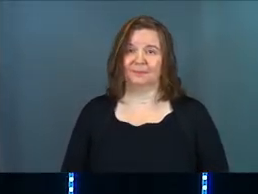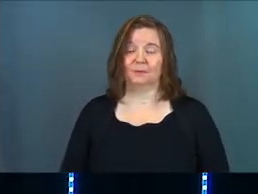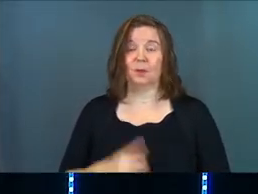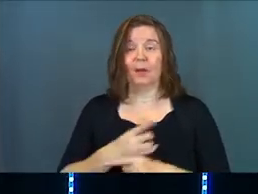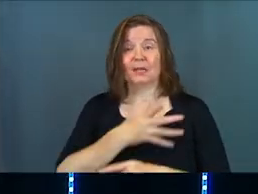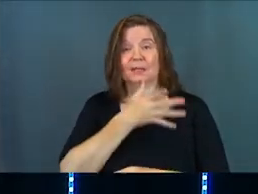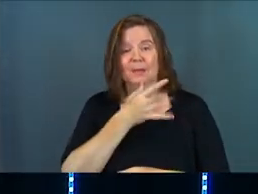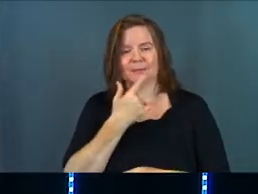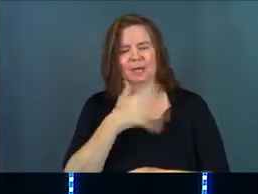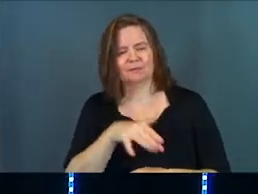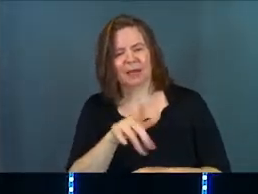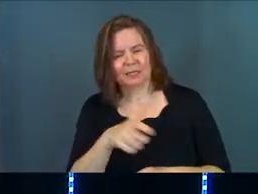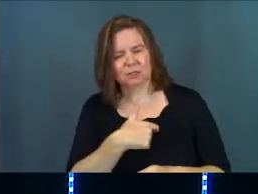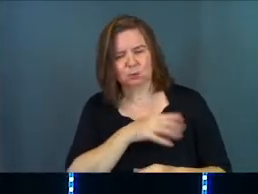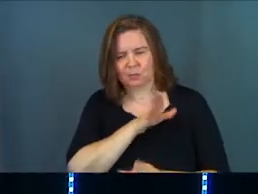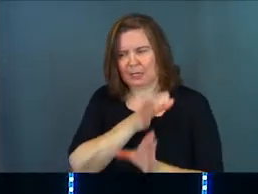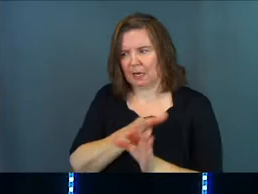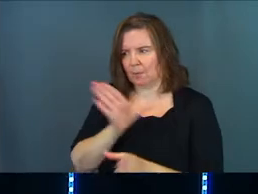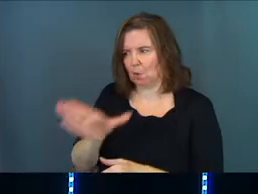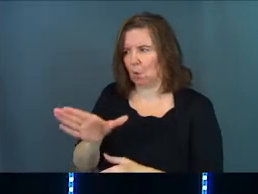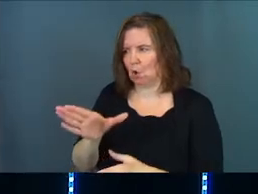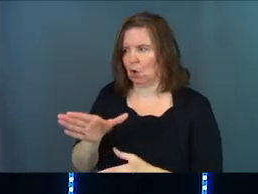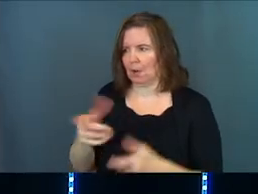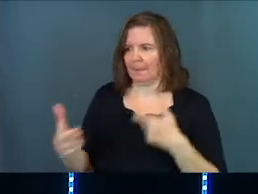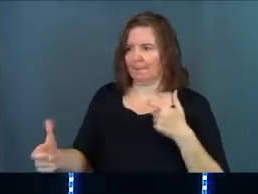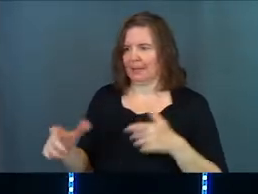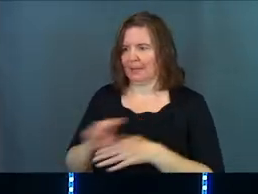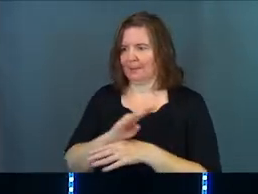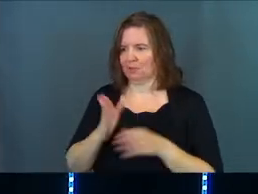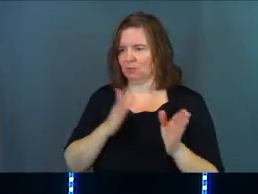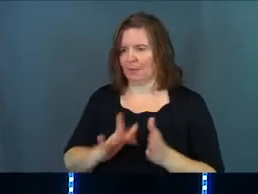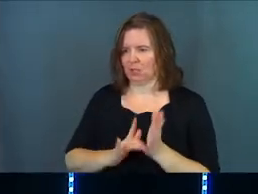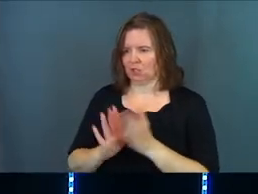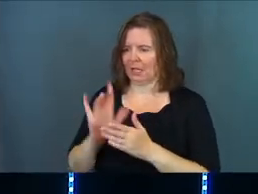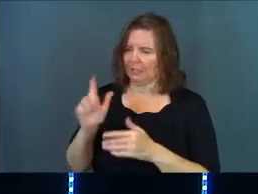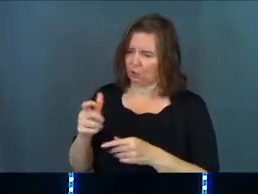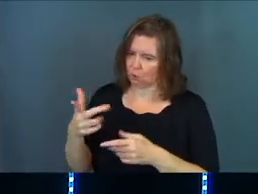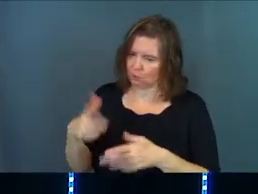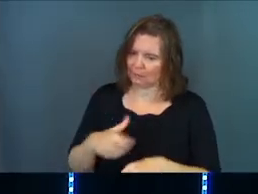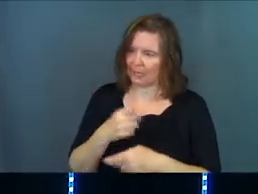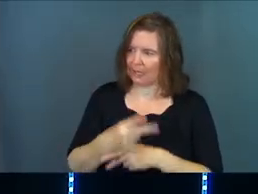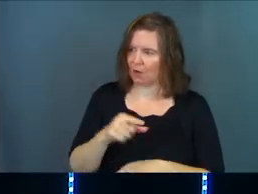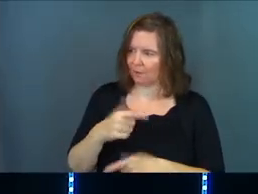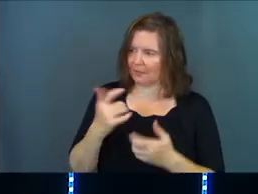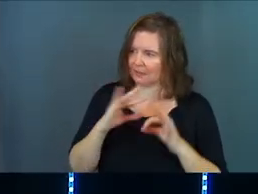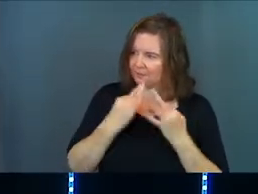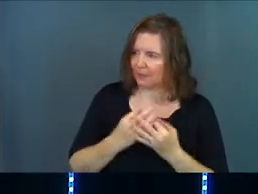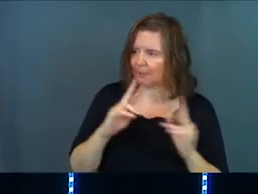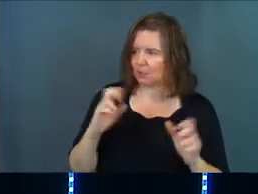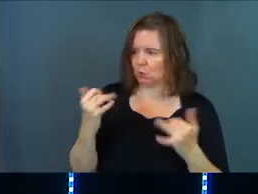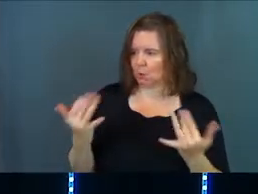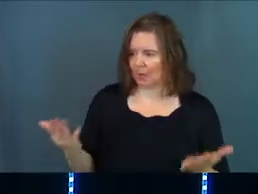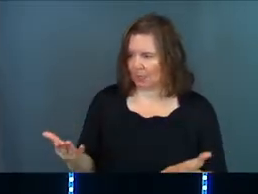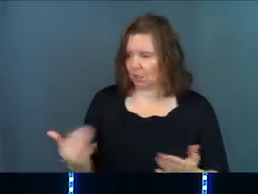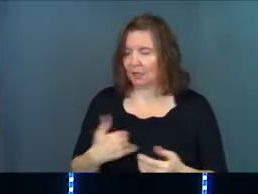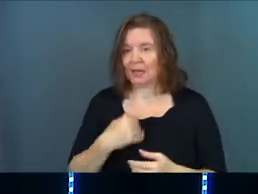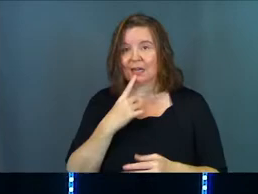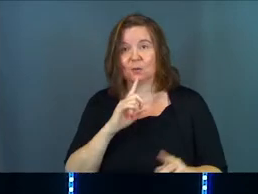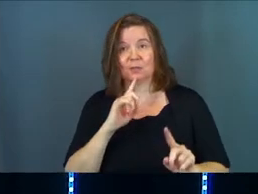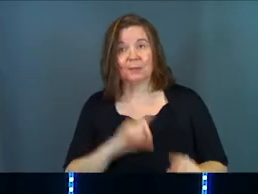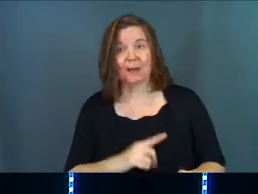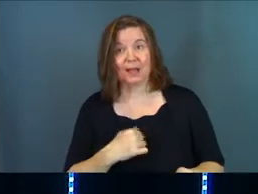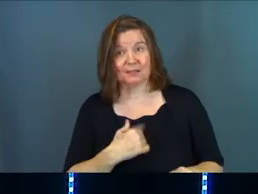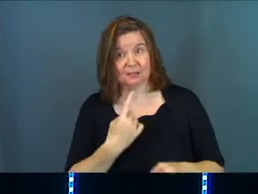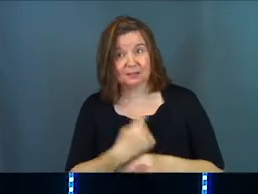Right? His mom says, hey, I need to interrupt your big ministry plan, Jesus. And I need you to take care of this family issue right here. And he